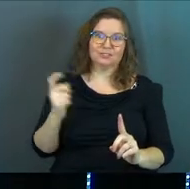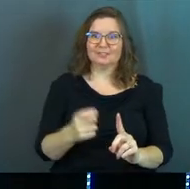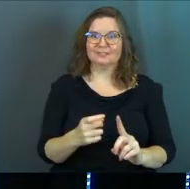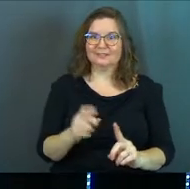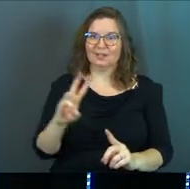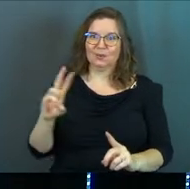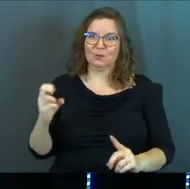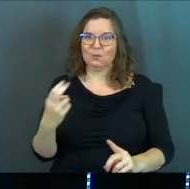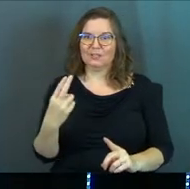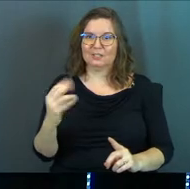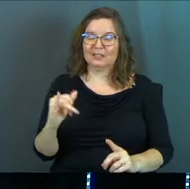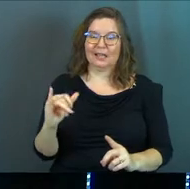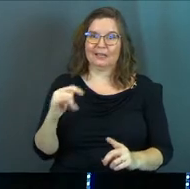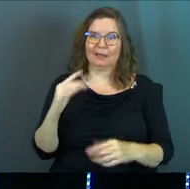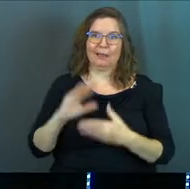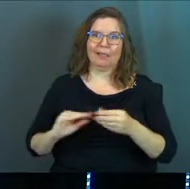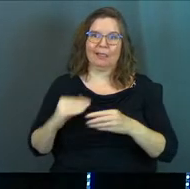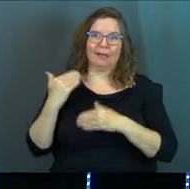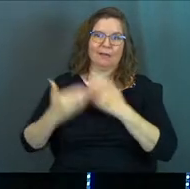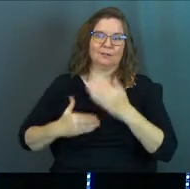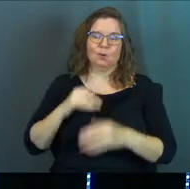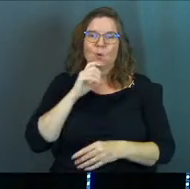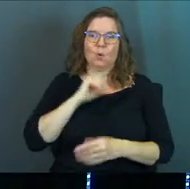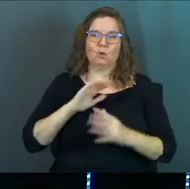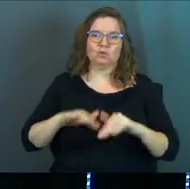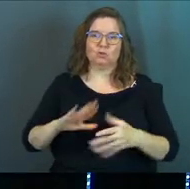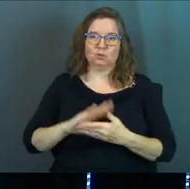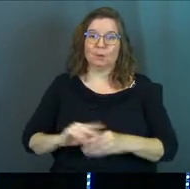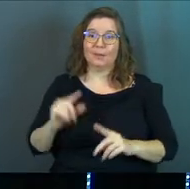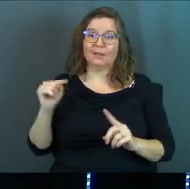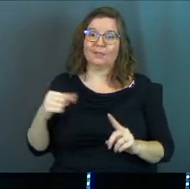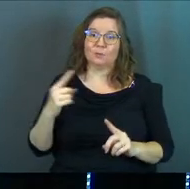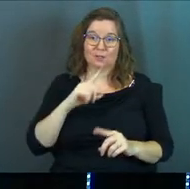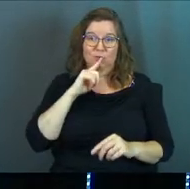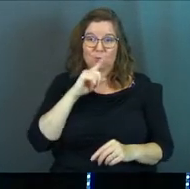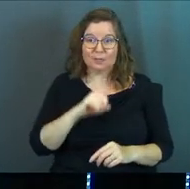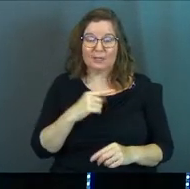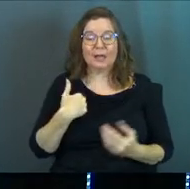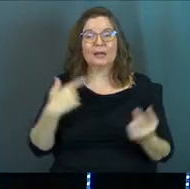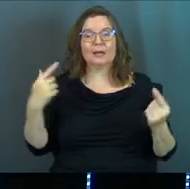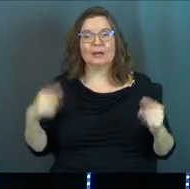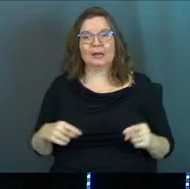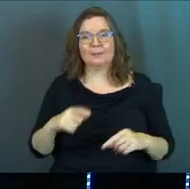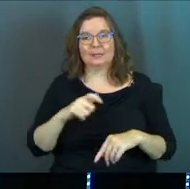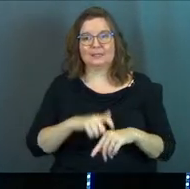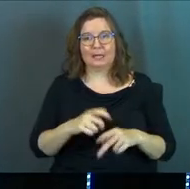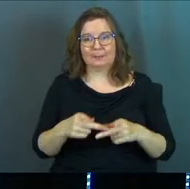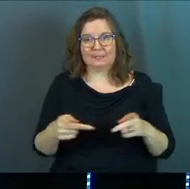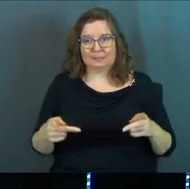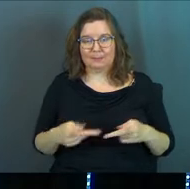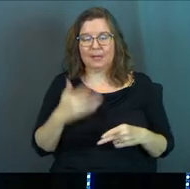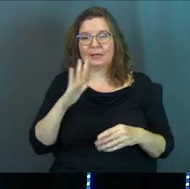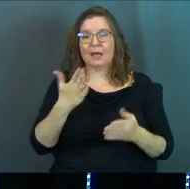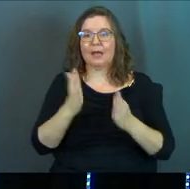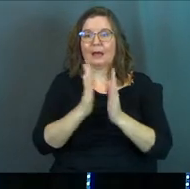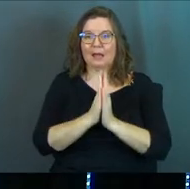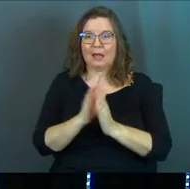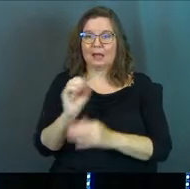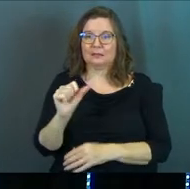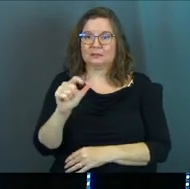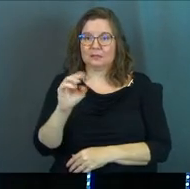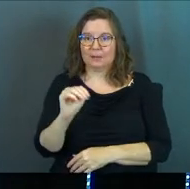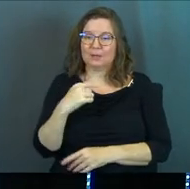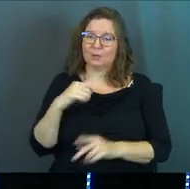It almost sounds like a legend or sounds like an old children's story, but this one's real. And it happened in time and space. God asked